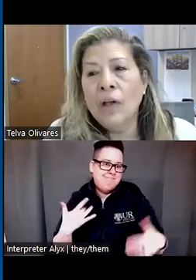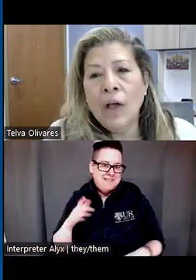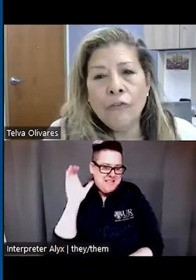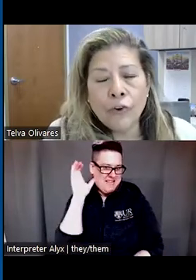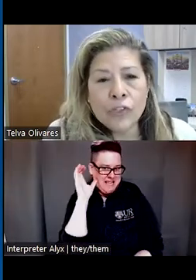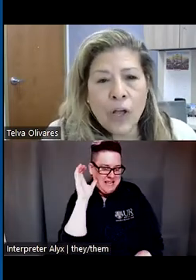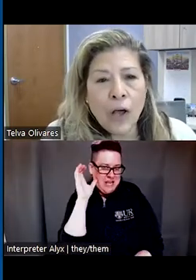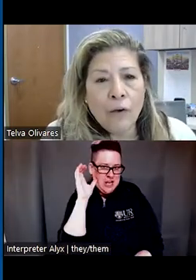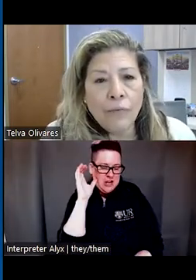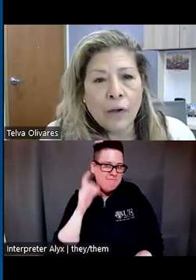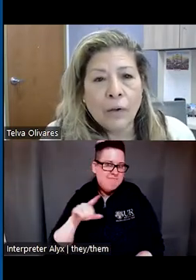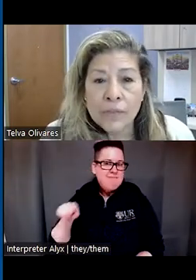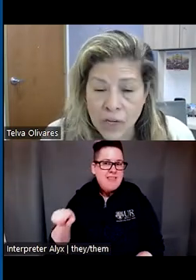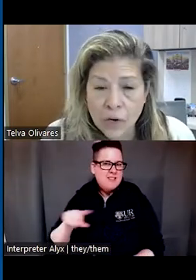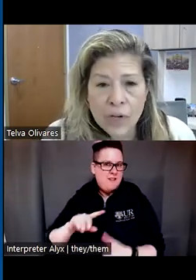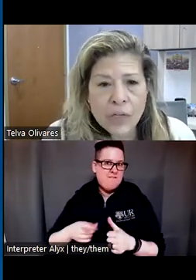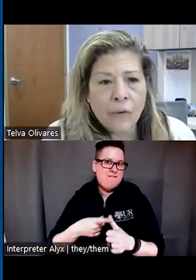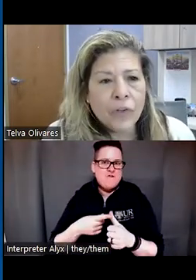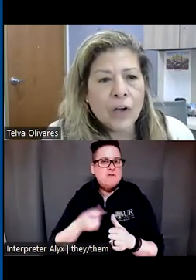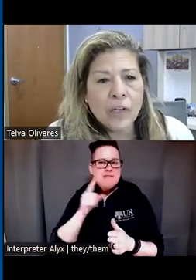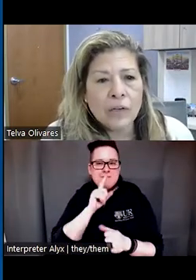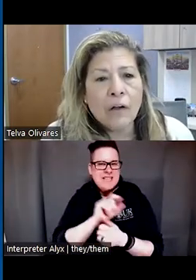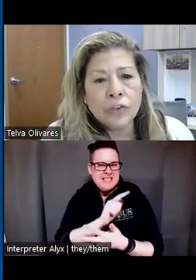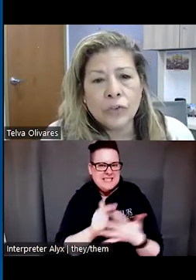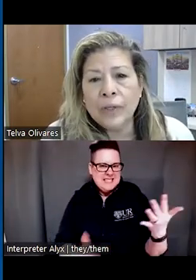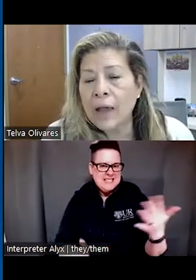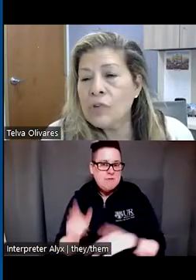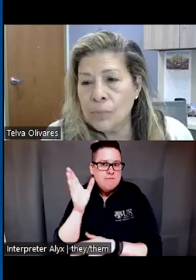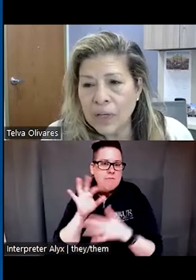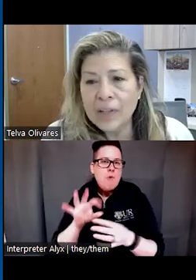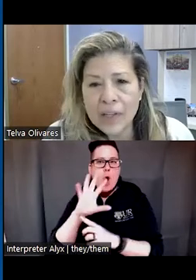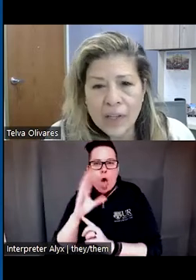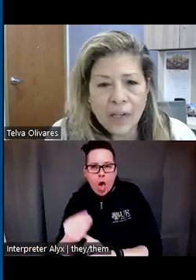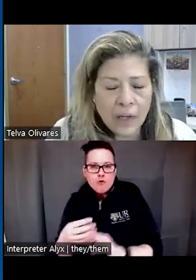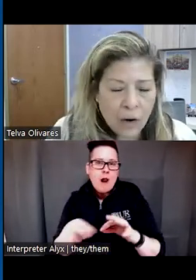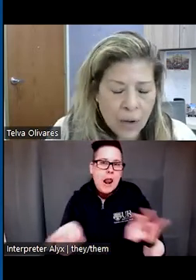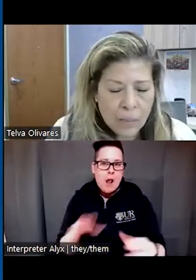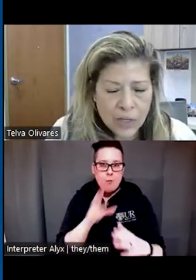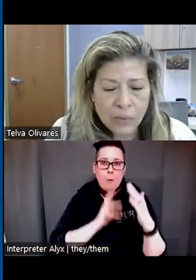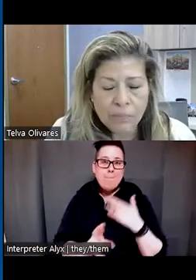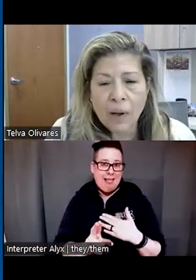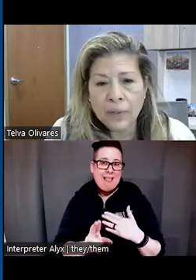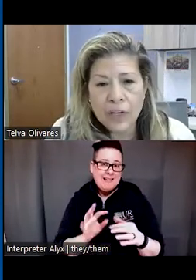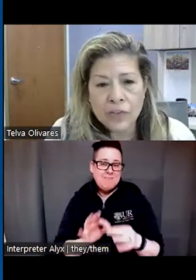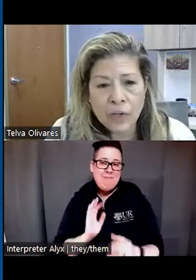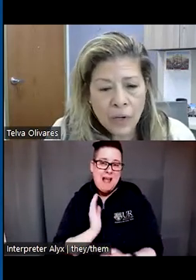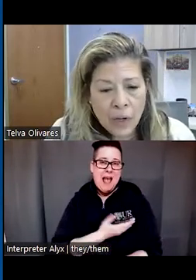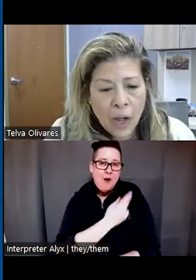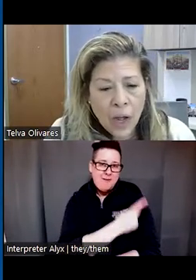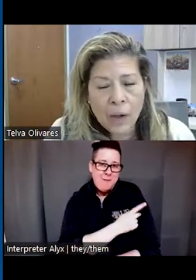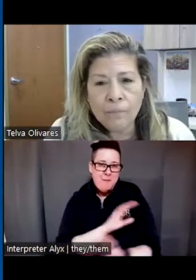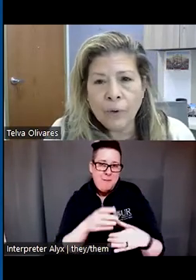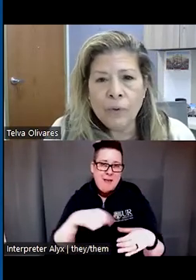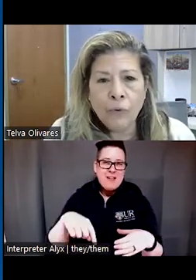this first series of talks on culture and language humility in our patient population.